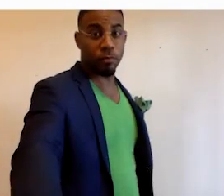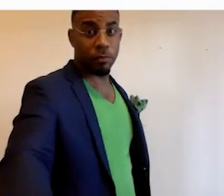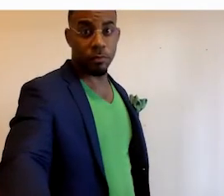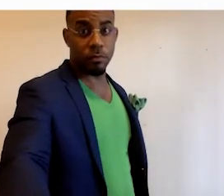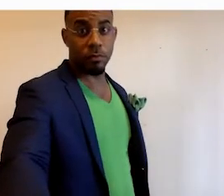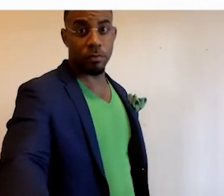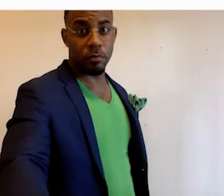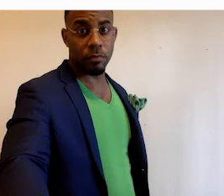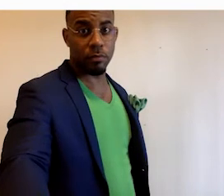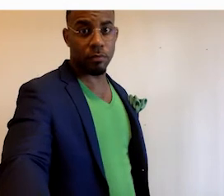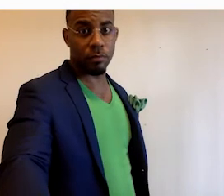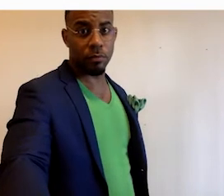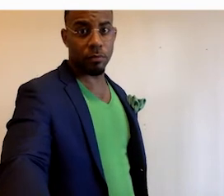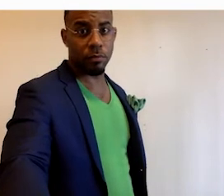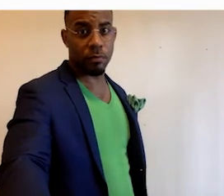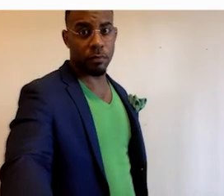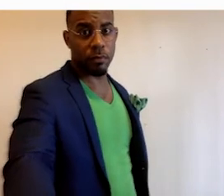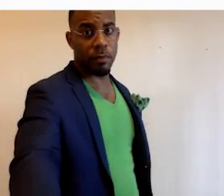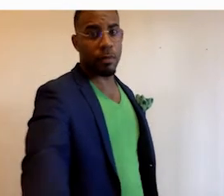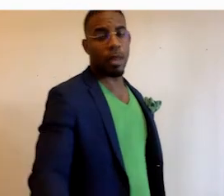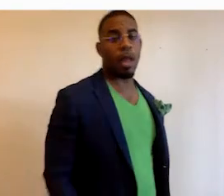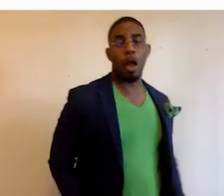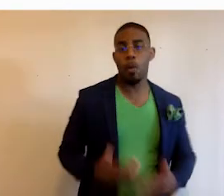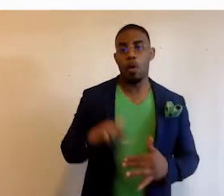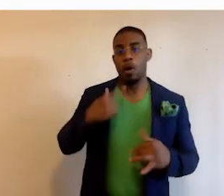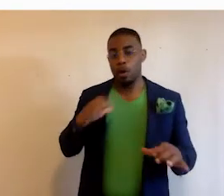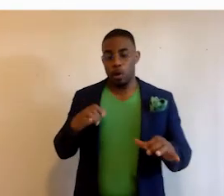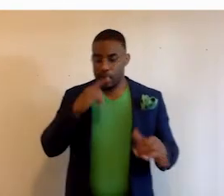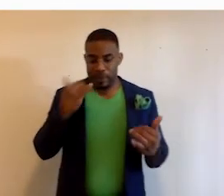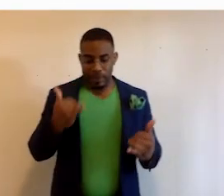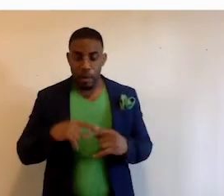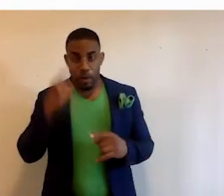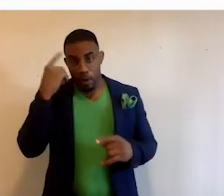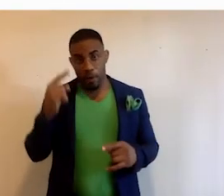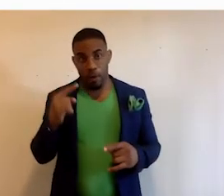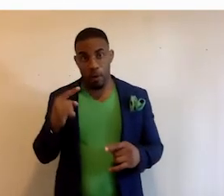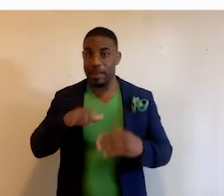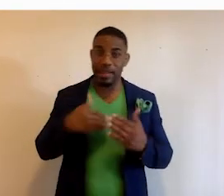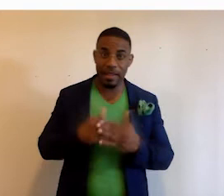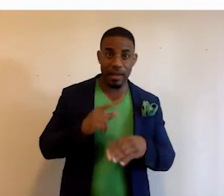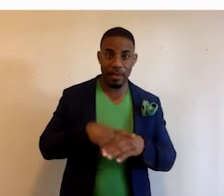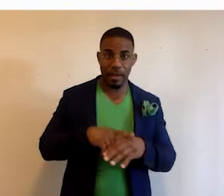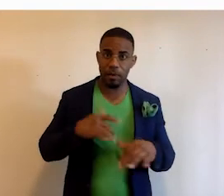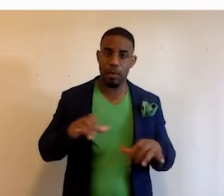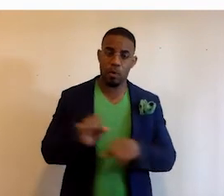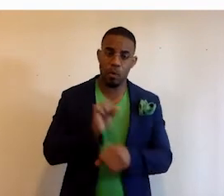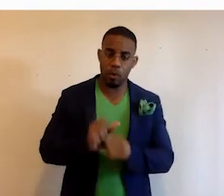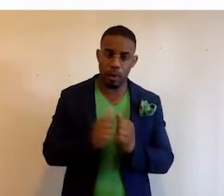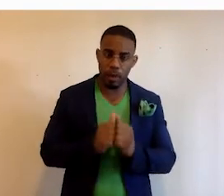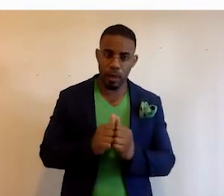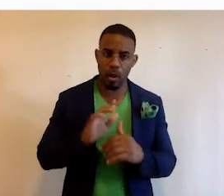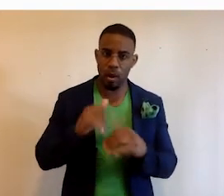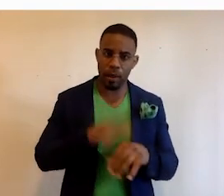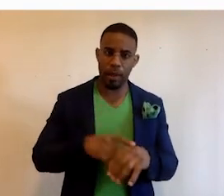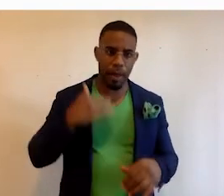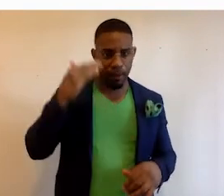As part of what we've been doing, not just now, but for the entire time that we've been working together and all the